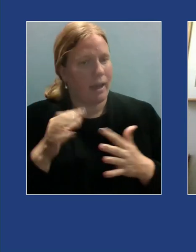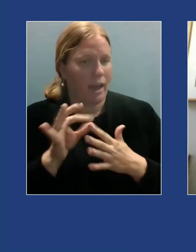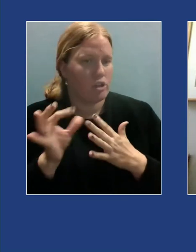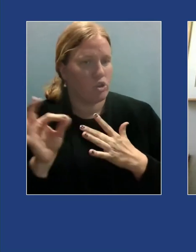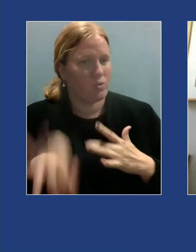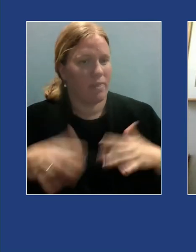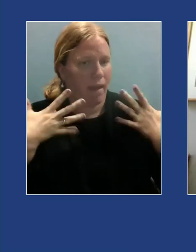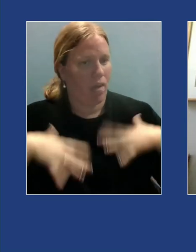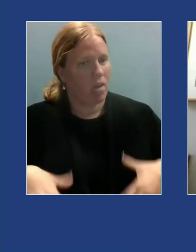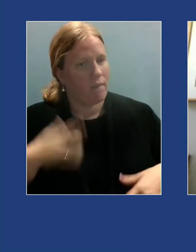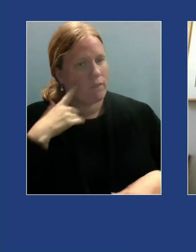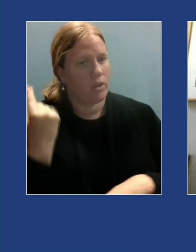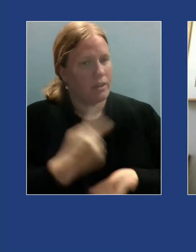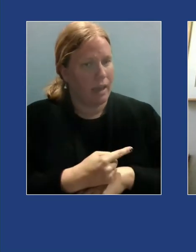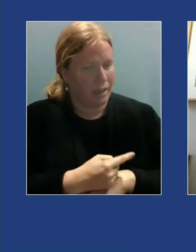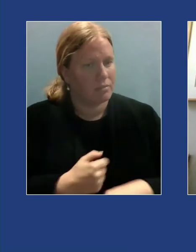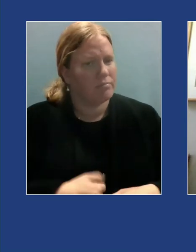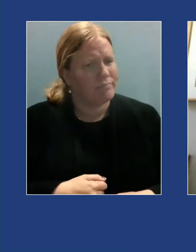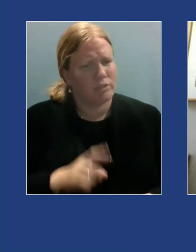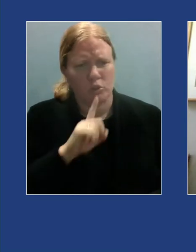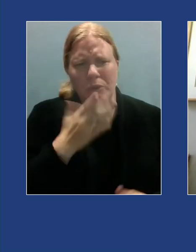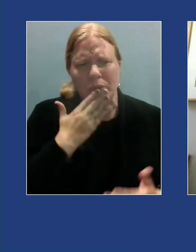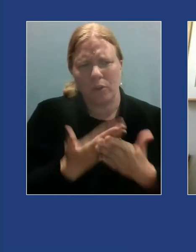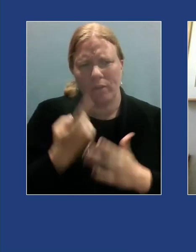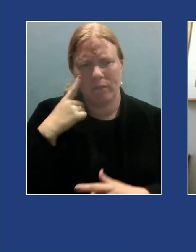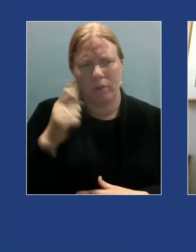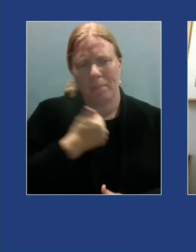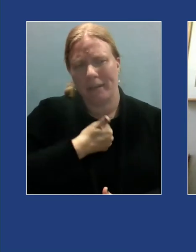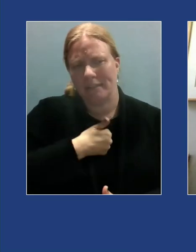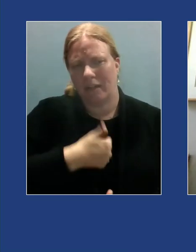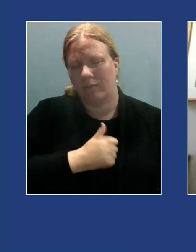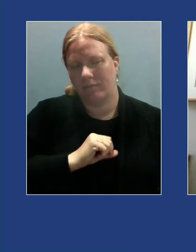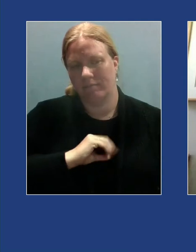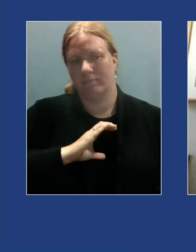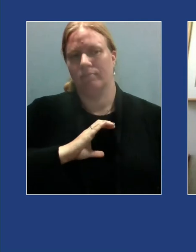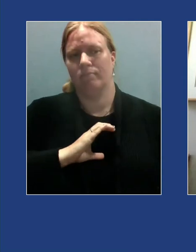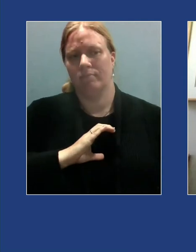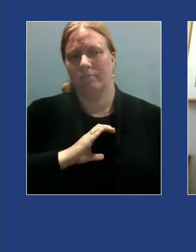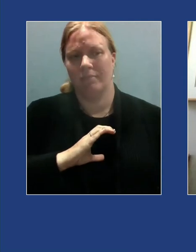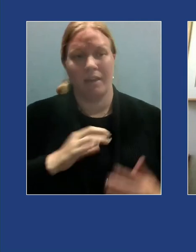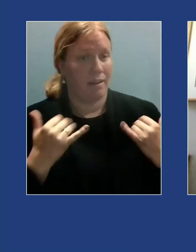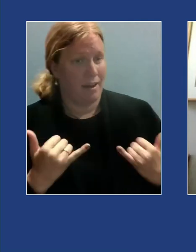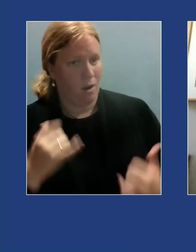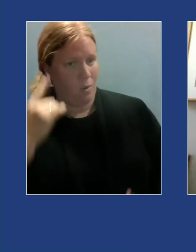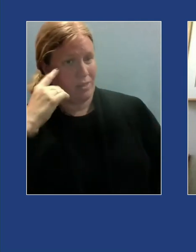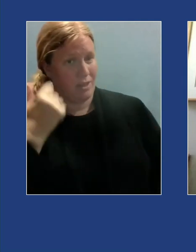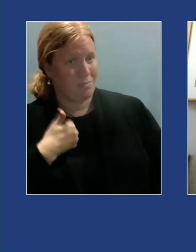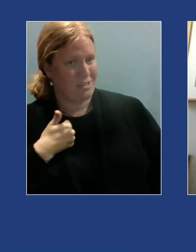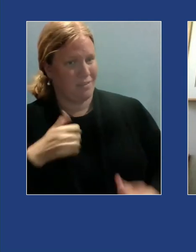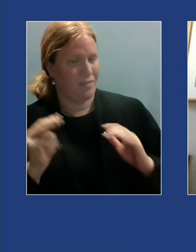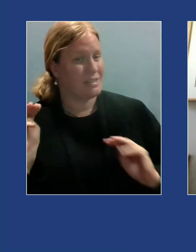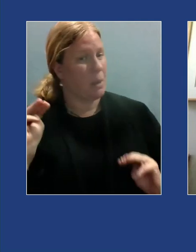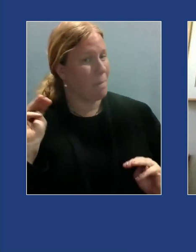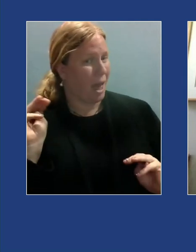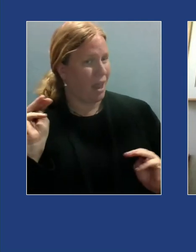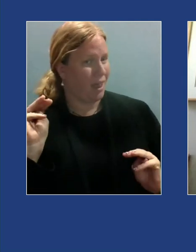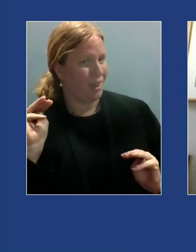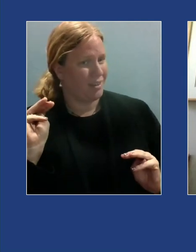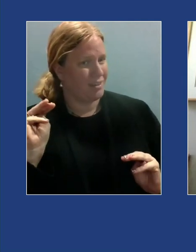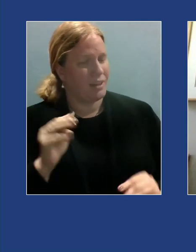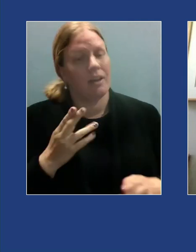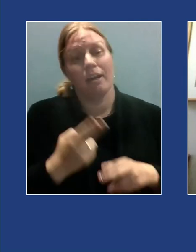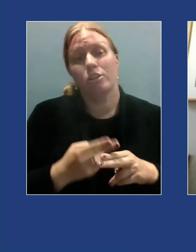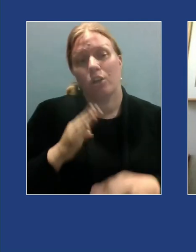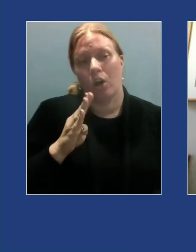really fun to work on as well as good for my self-esteem I think of myself as a model now too it's called Bria's Closet